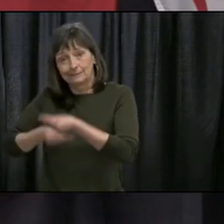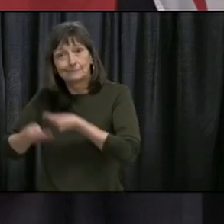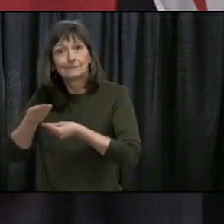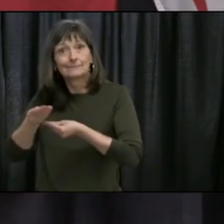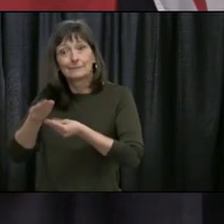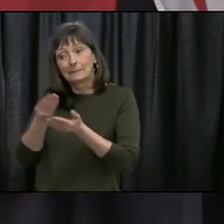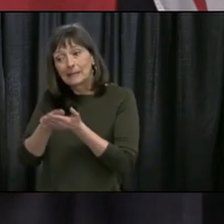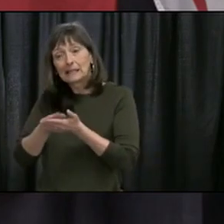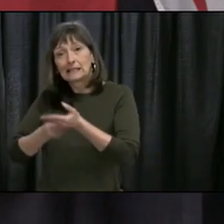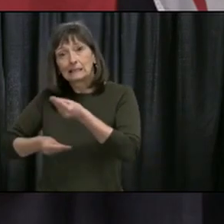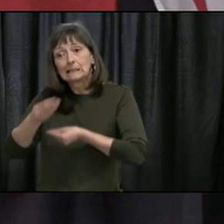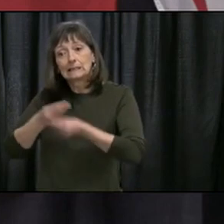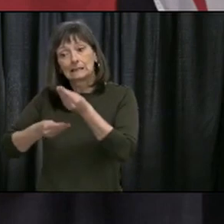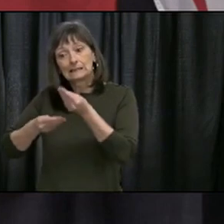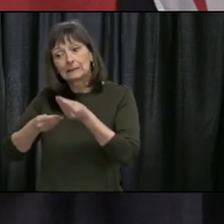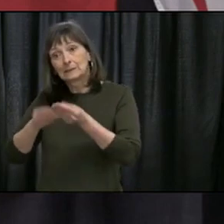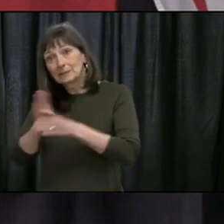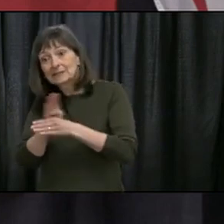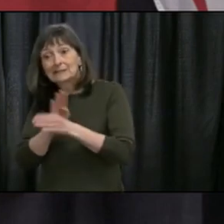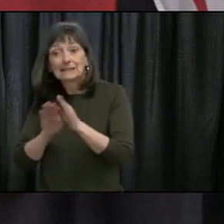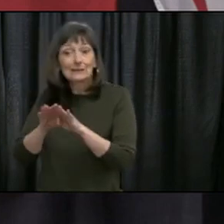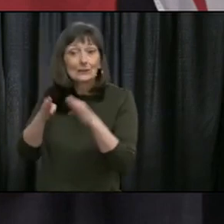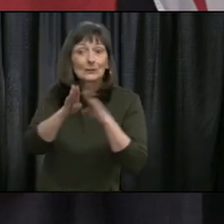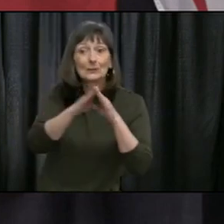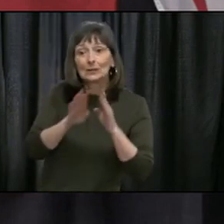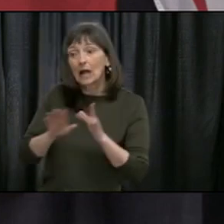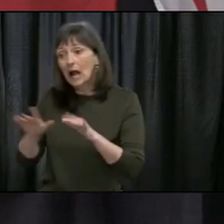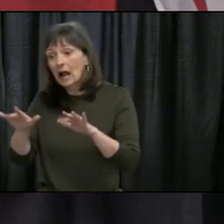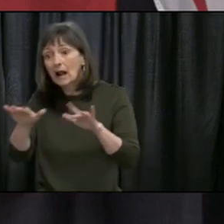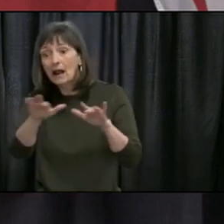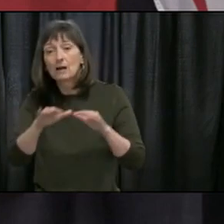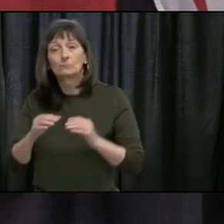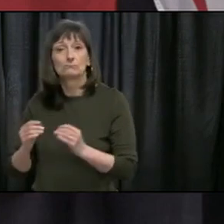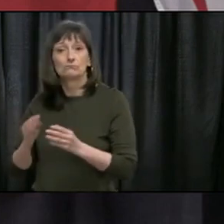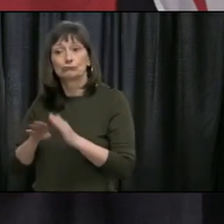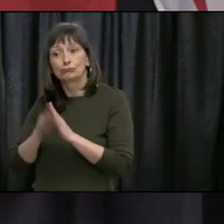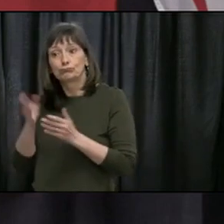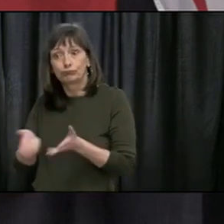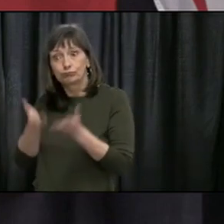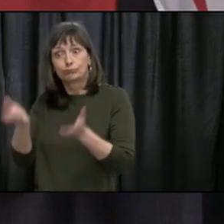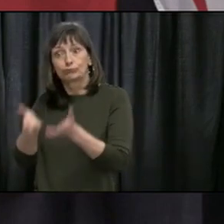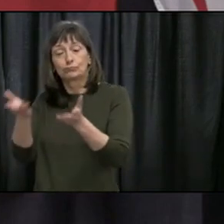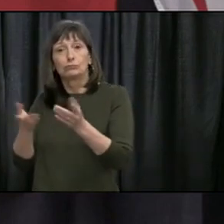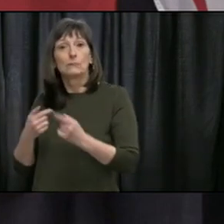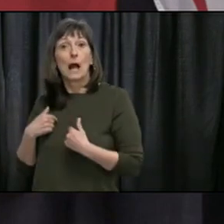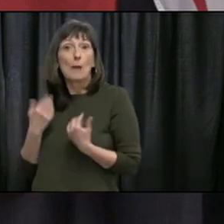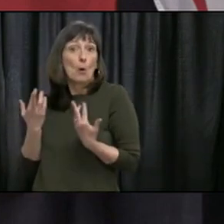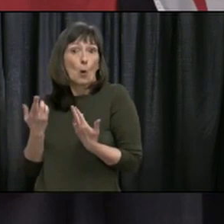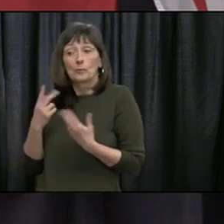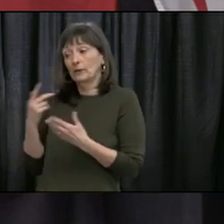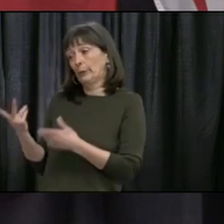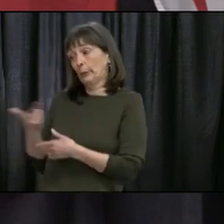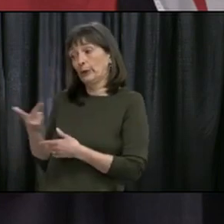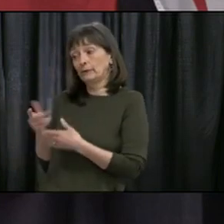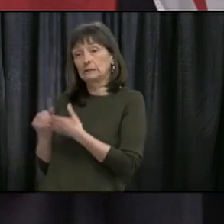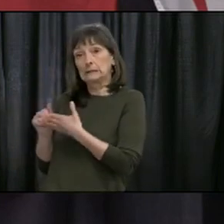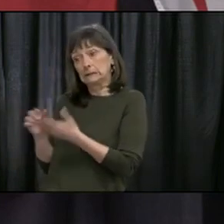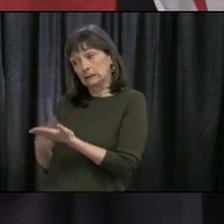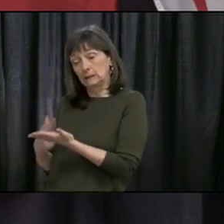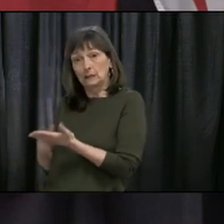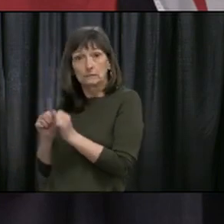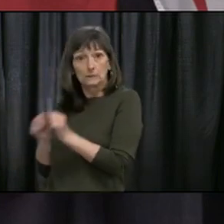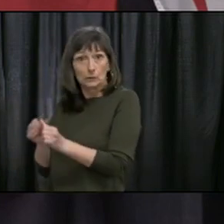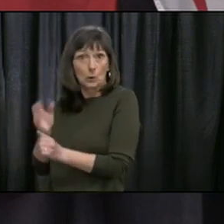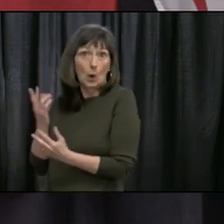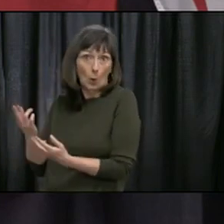I would hope that all parties can get together to work on this together. But right now, it's about four weeks ago, I